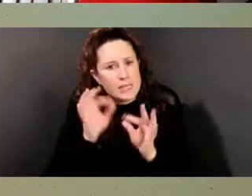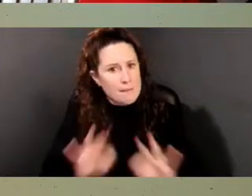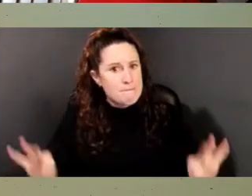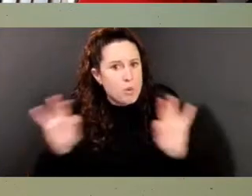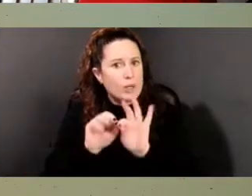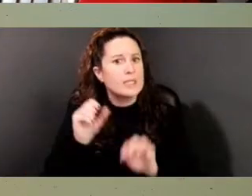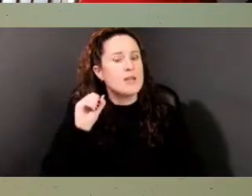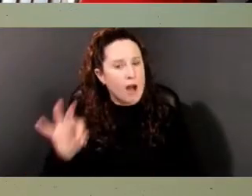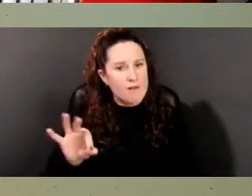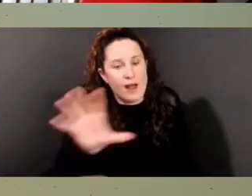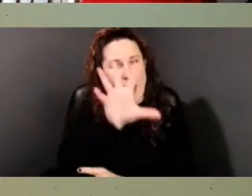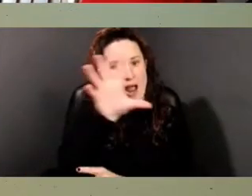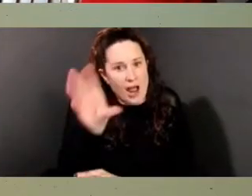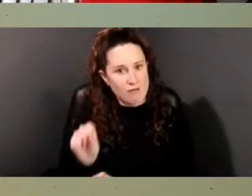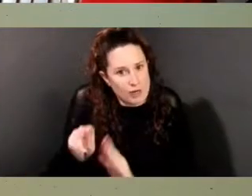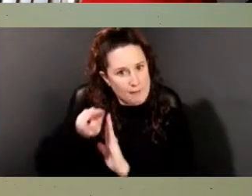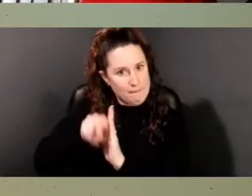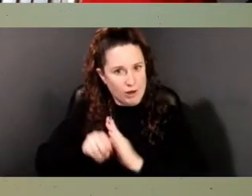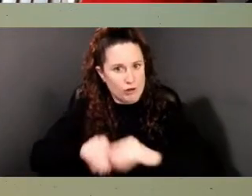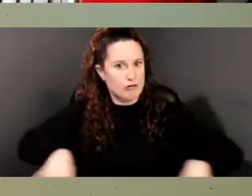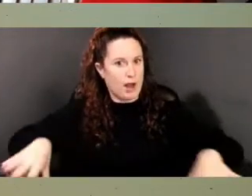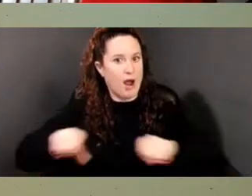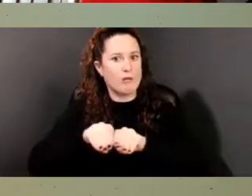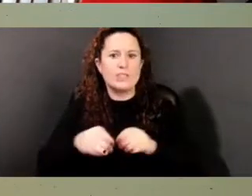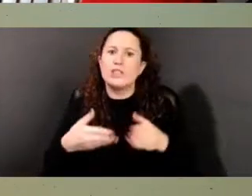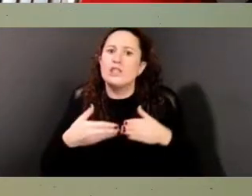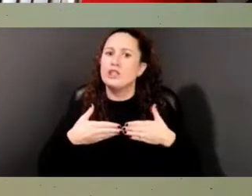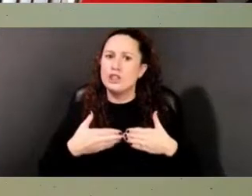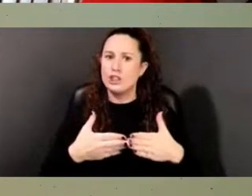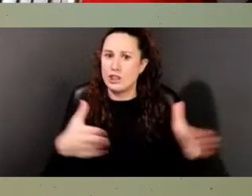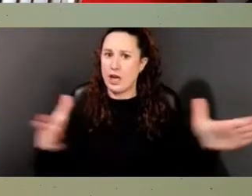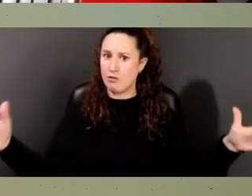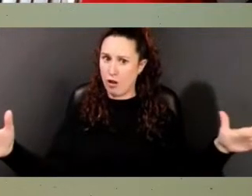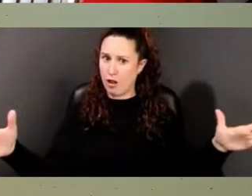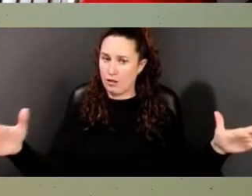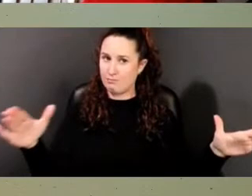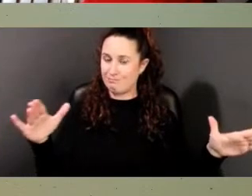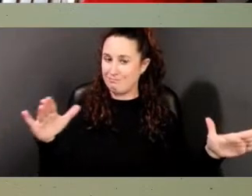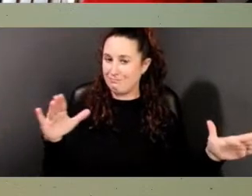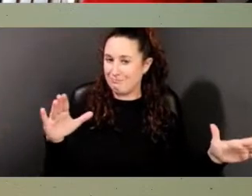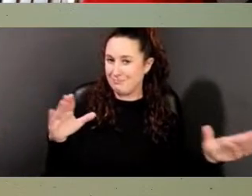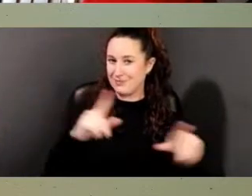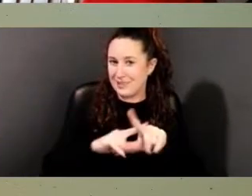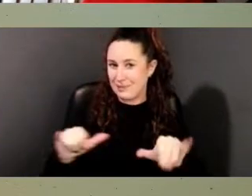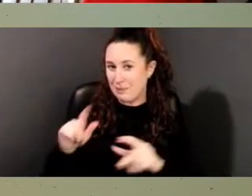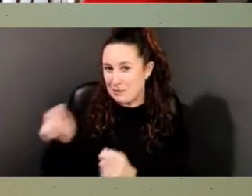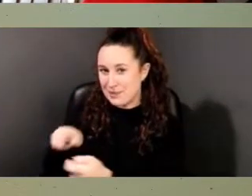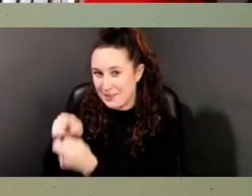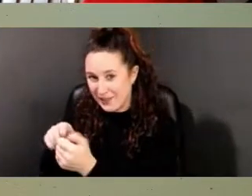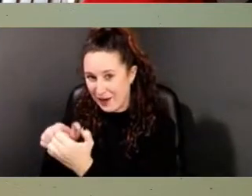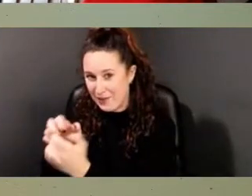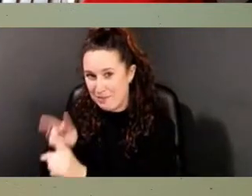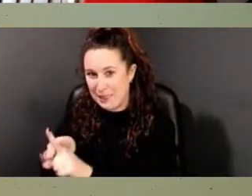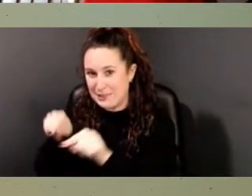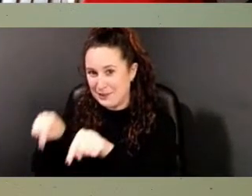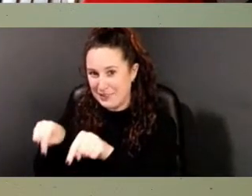right, in a very general yet specific purpose here. Next slide.